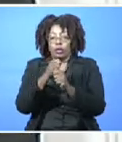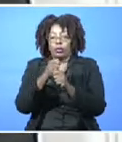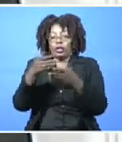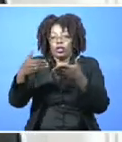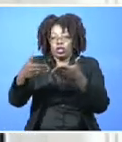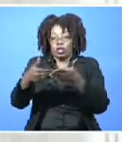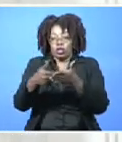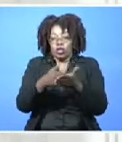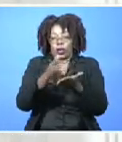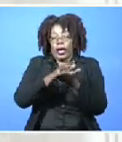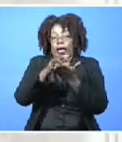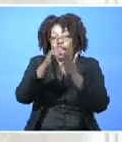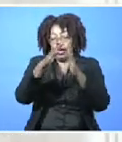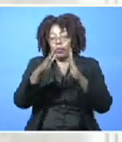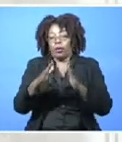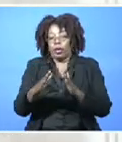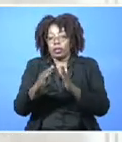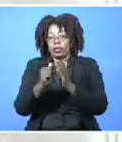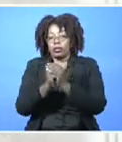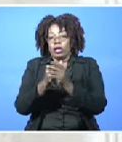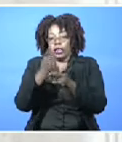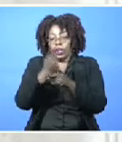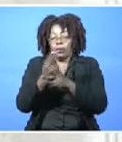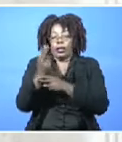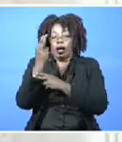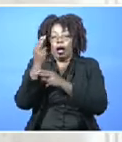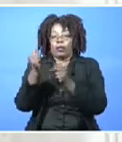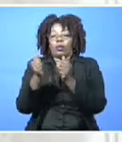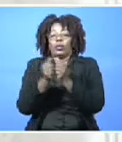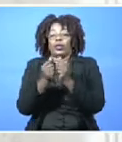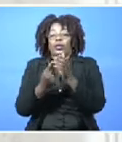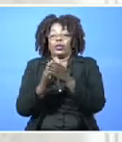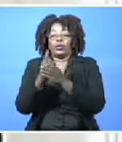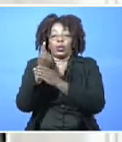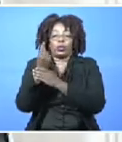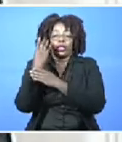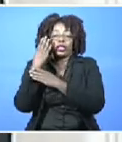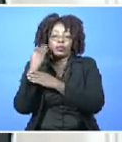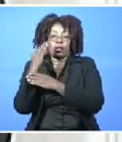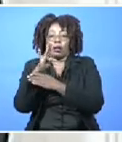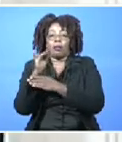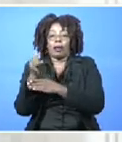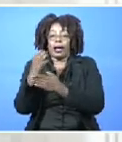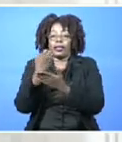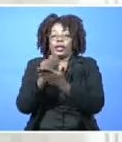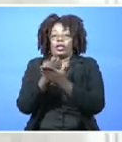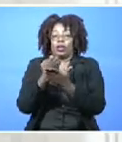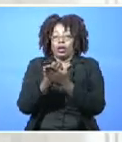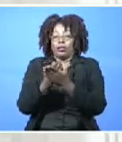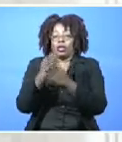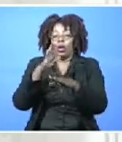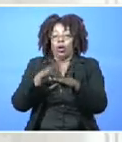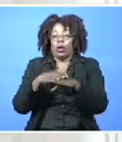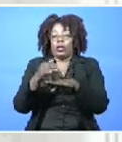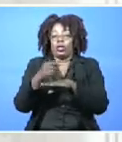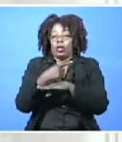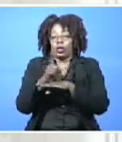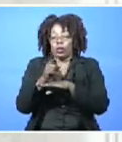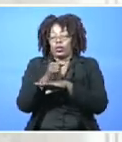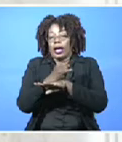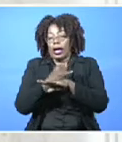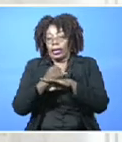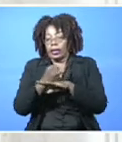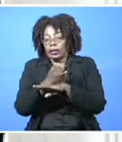these new airports will go a long way to keeping up with the exceptional growth being experienced by the economies of these islands. But I want to